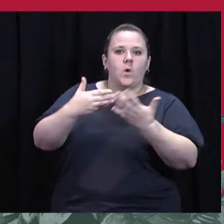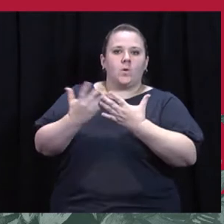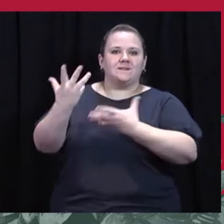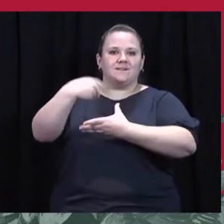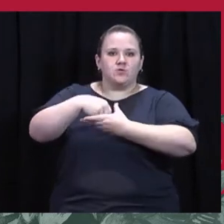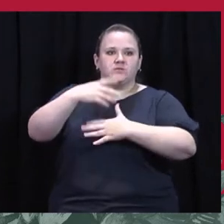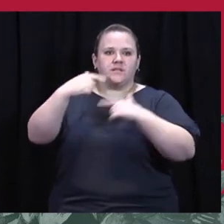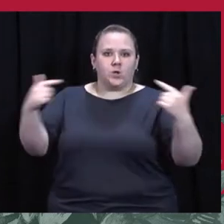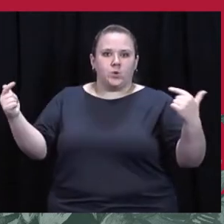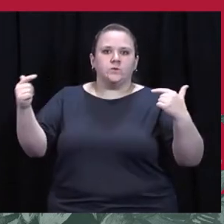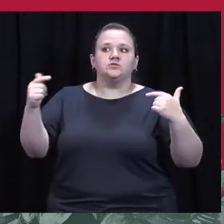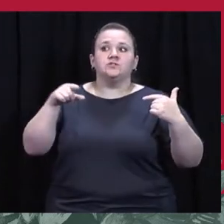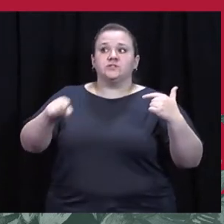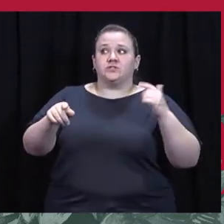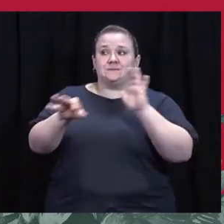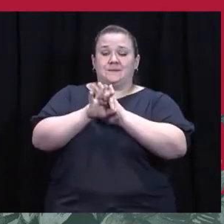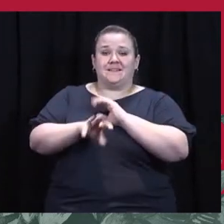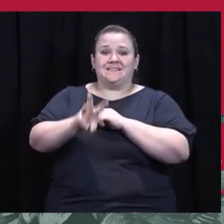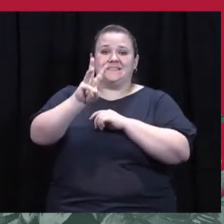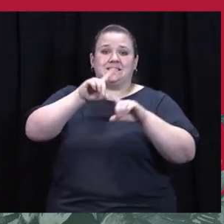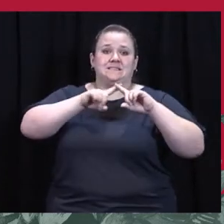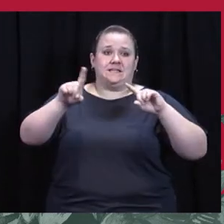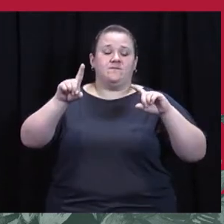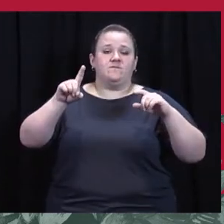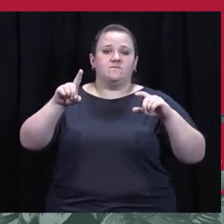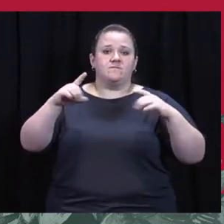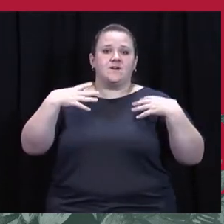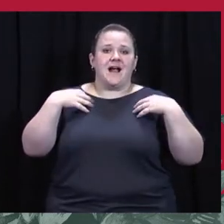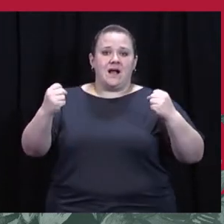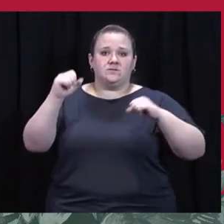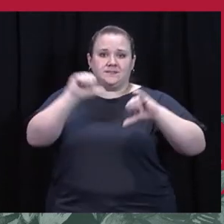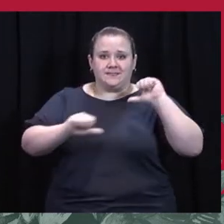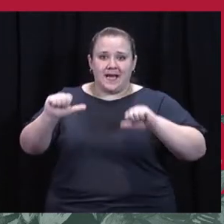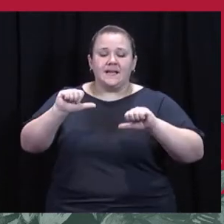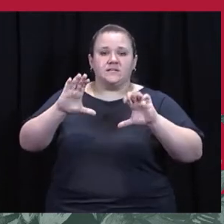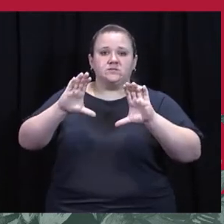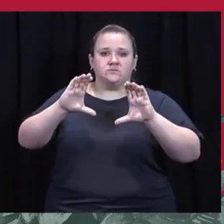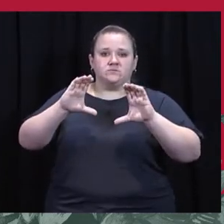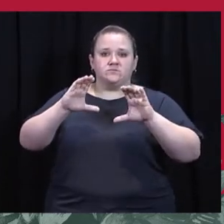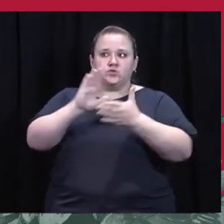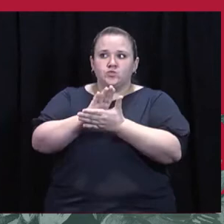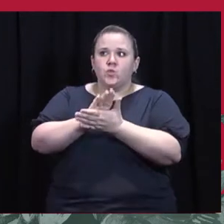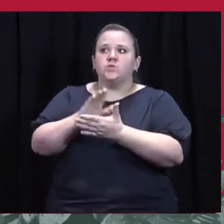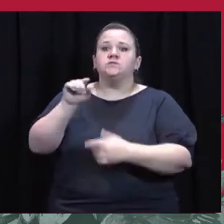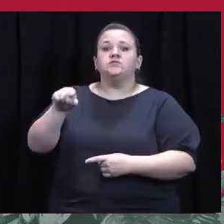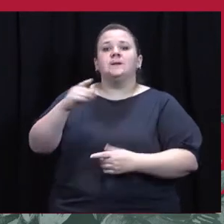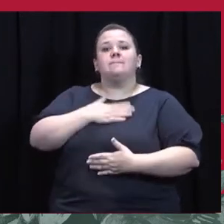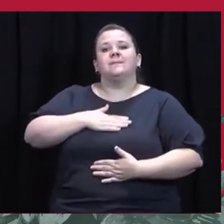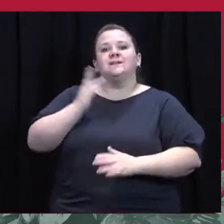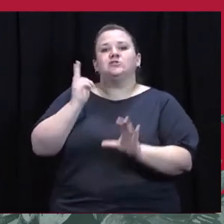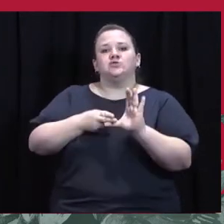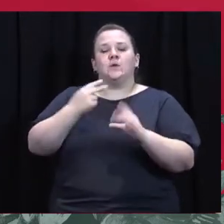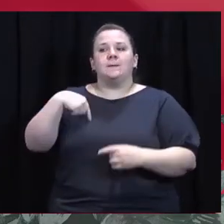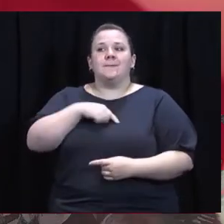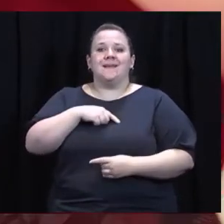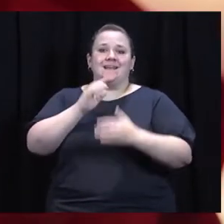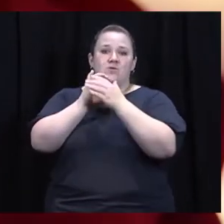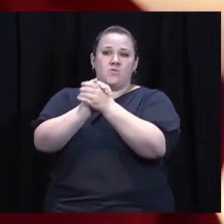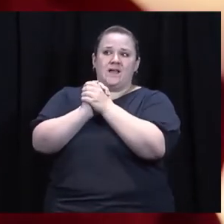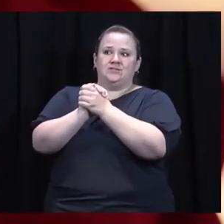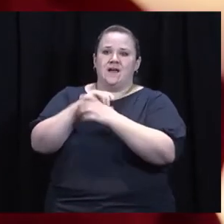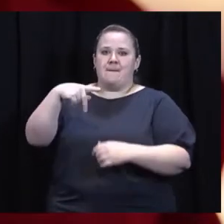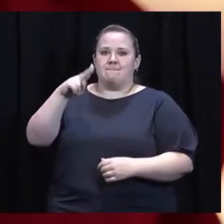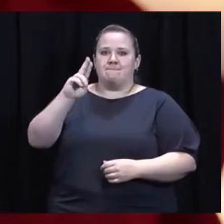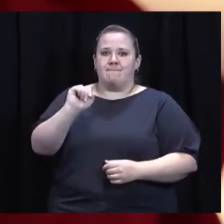initiatives in Pitt's six health science schools. Vice President of the board of the FISA Foundation. Please join me in